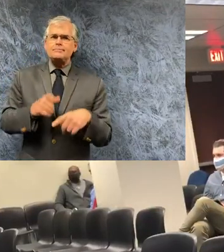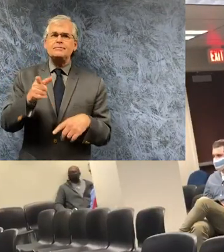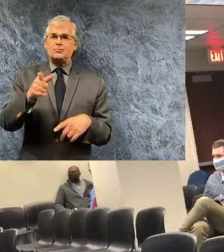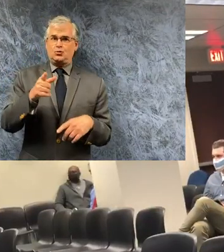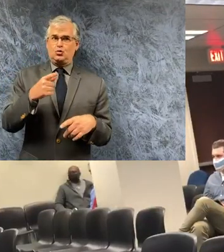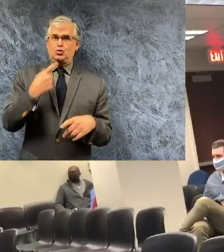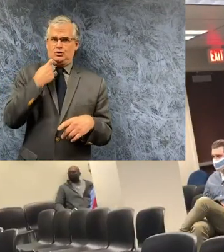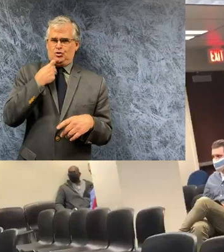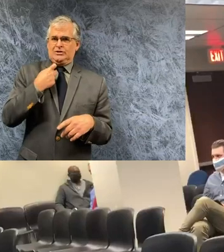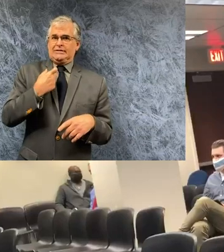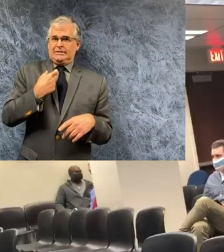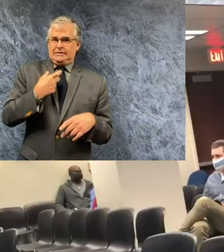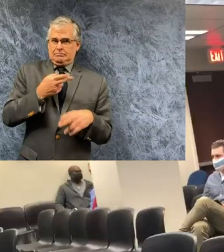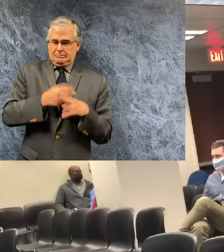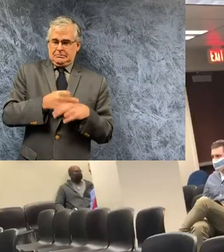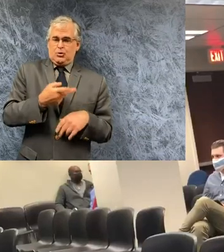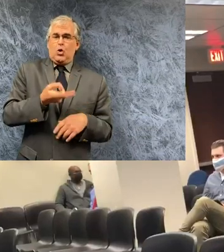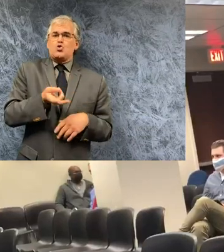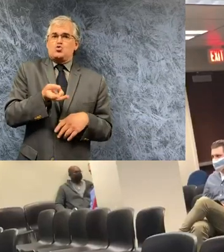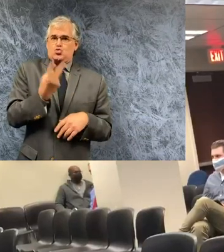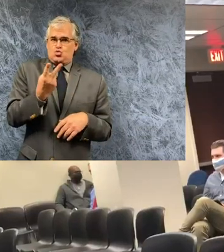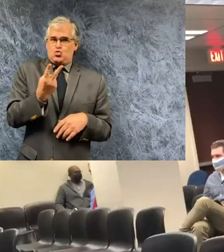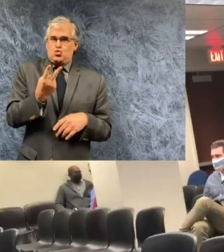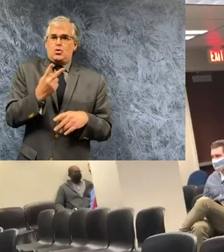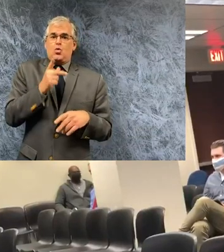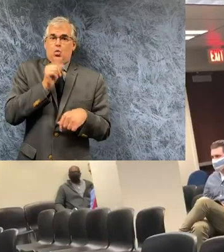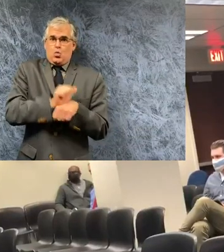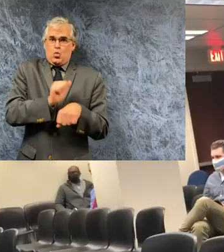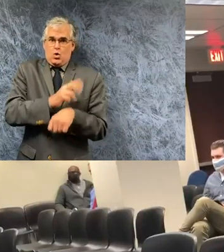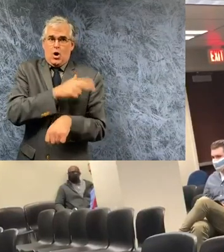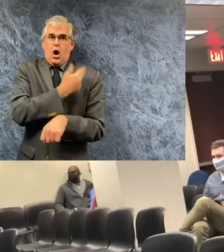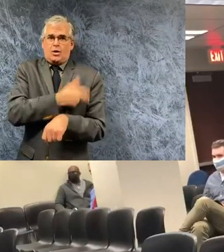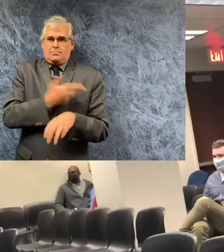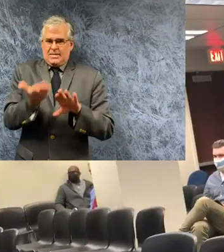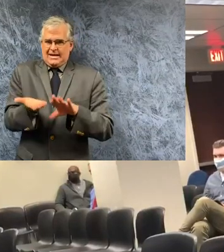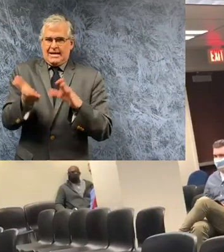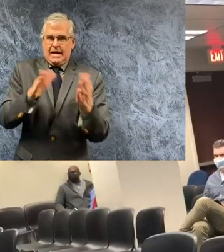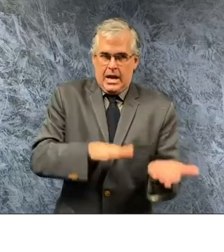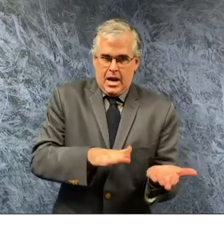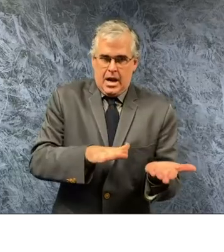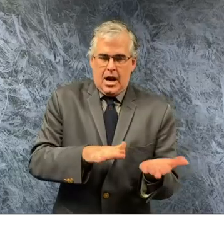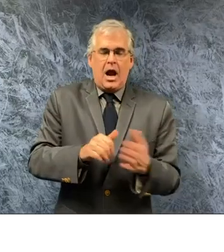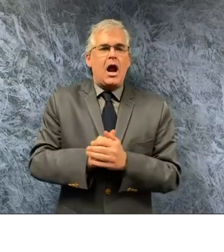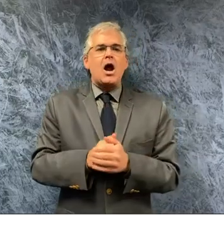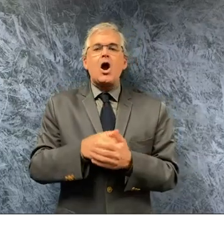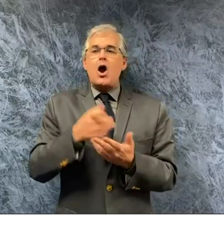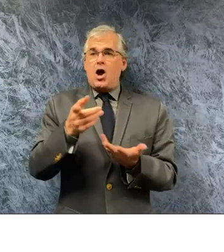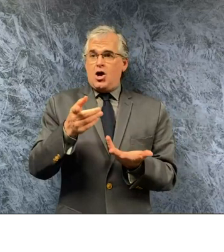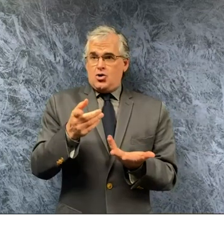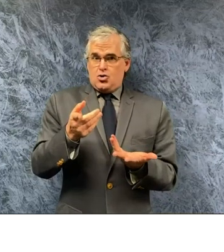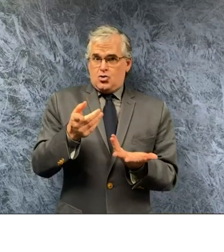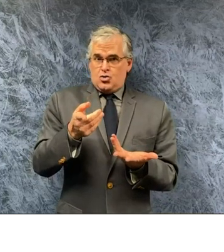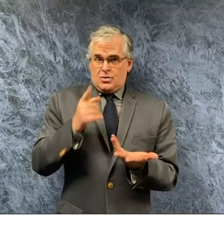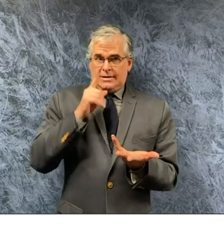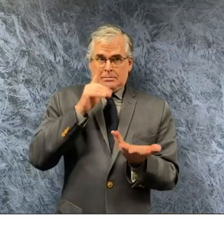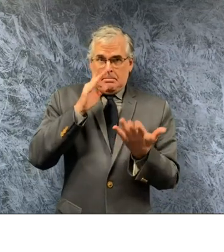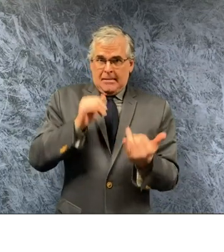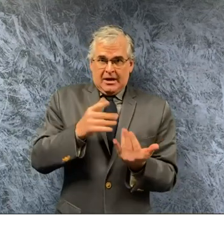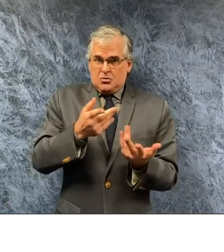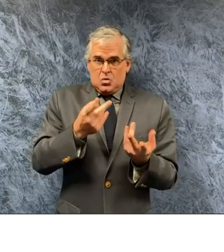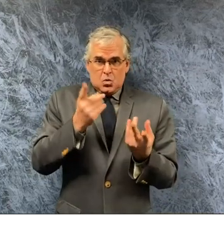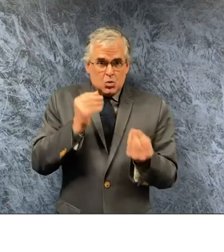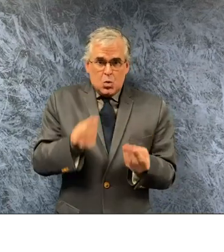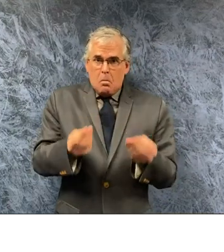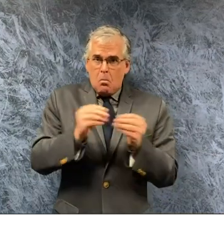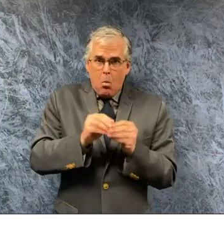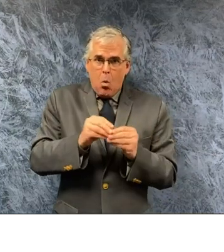workers to this in the near future and do hospitals have adequate policies locally to protect our health workers on the front line well i'll leave it to the hospitals decide